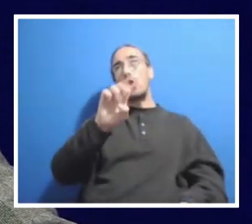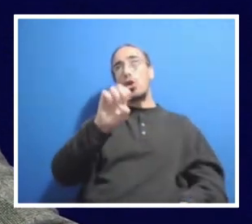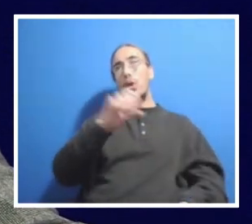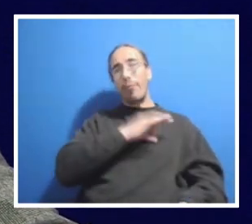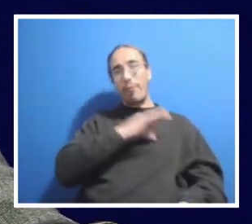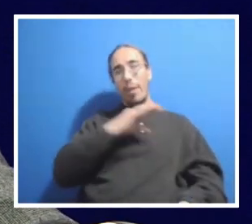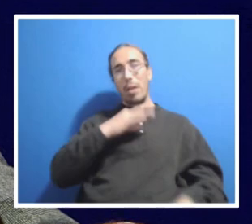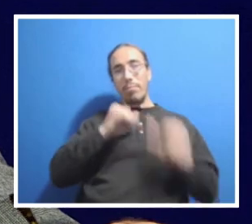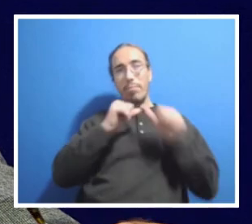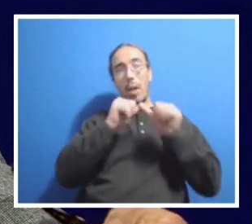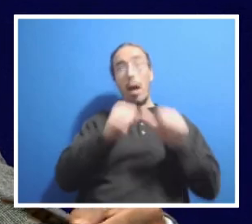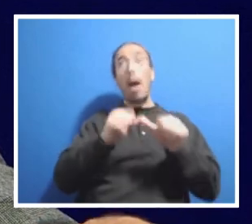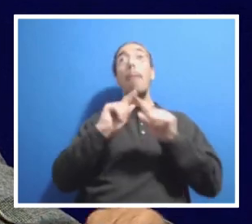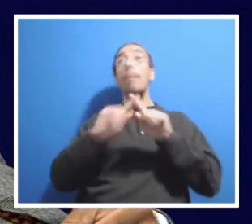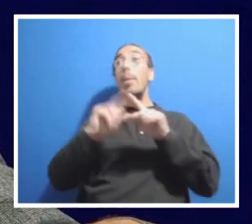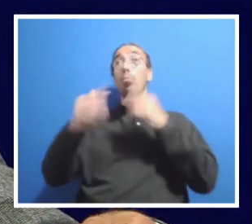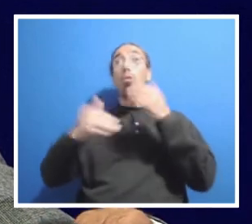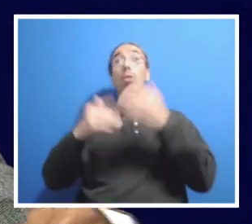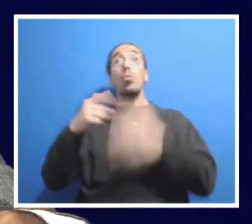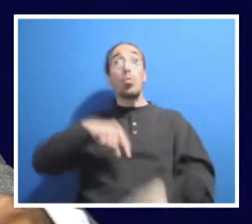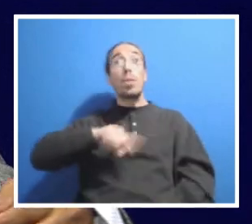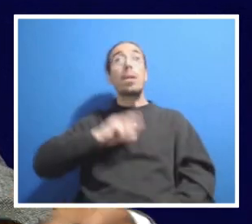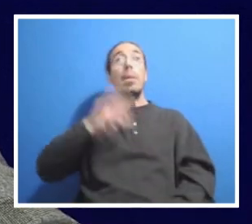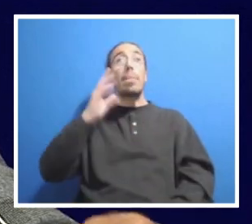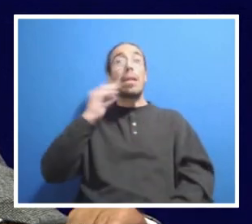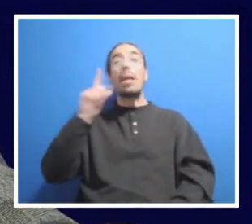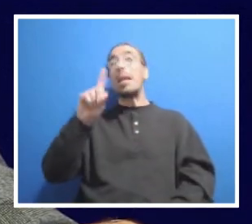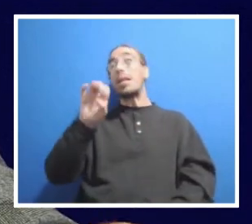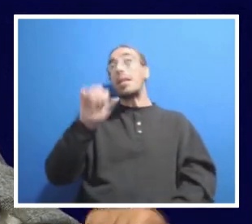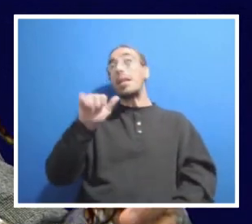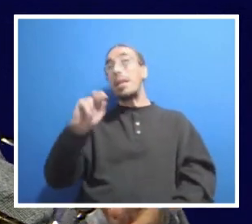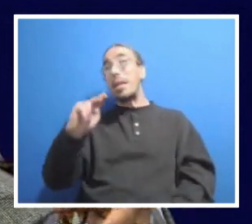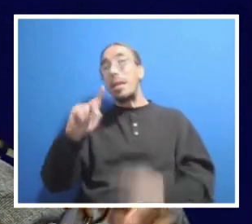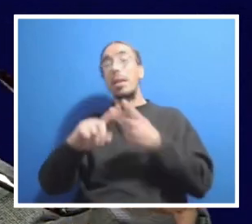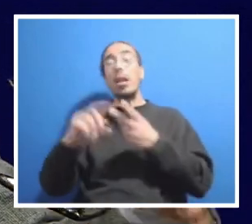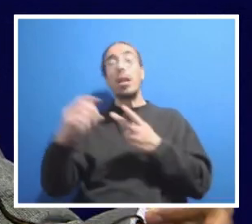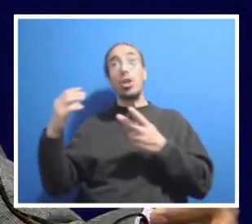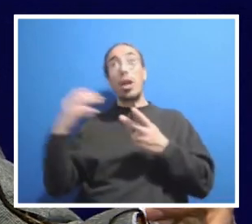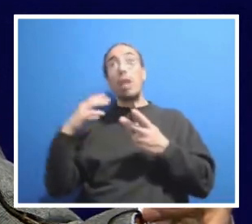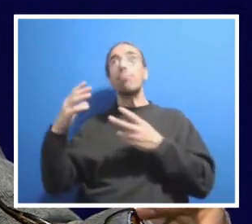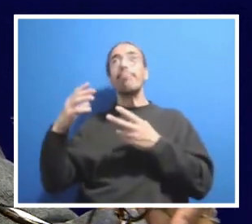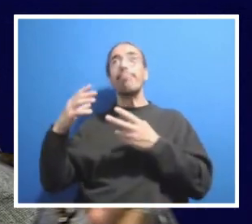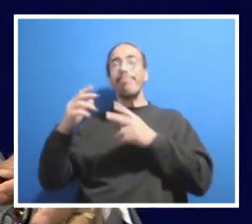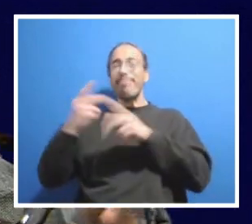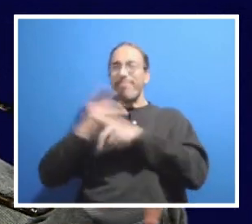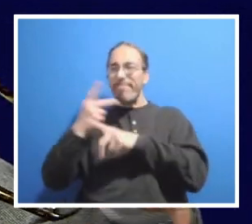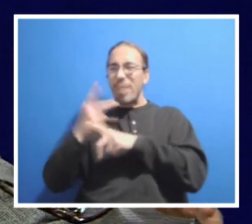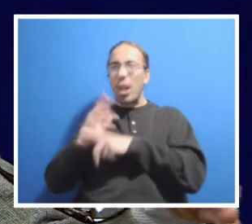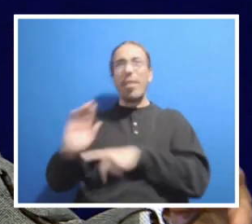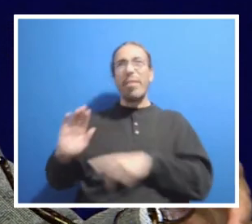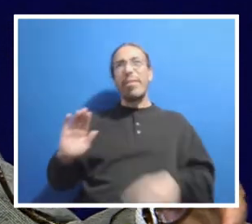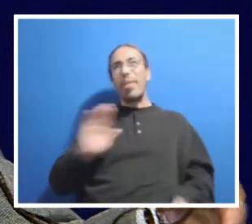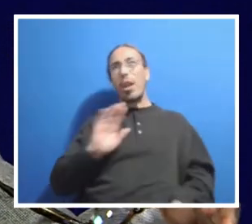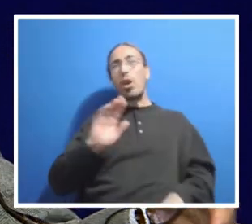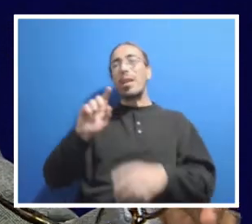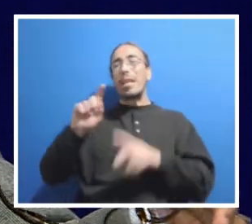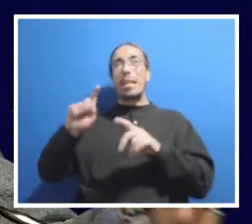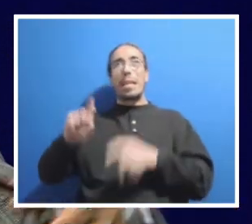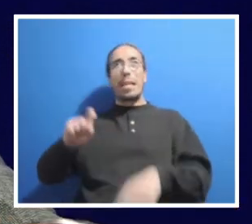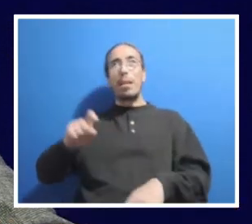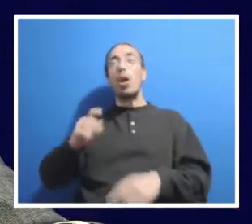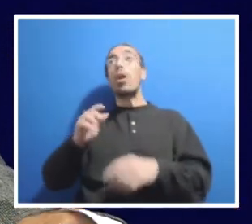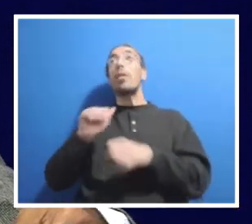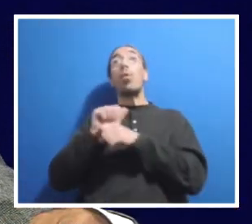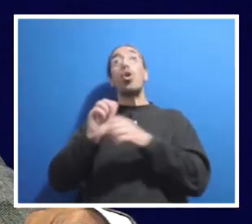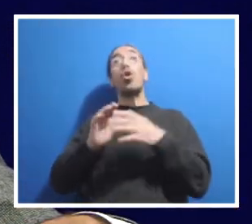the process that we went through was that the deans and chancellors assessed what their needs were. The chancellor's work through Kelly Austin, that process actually